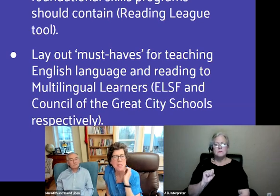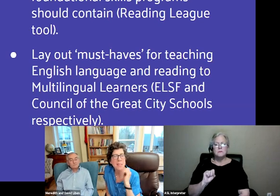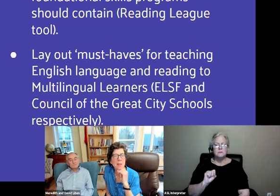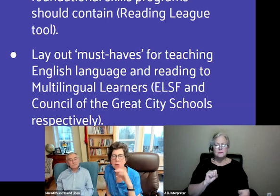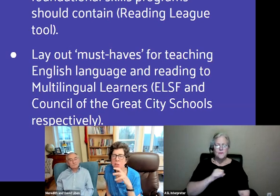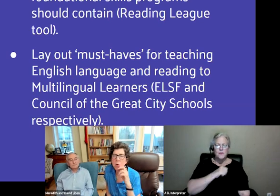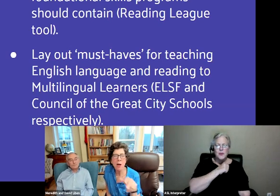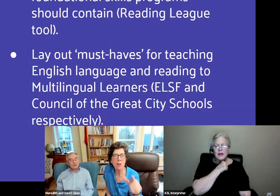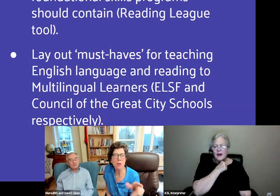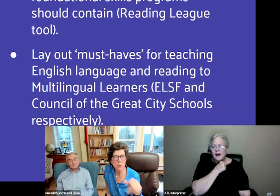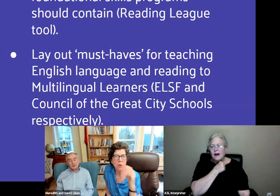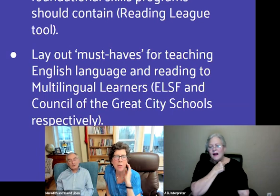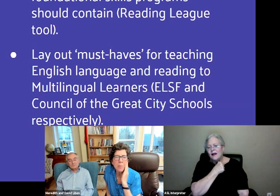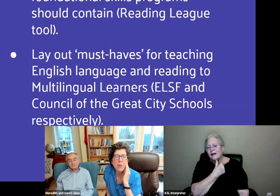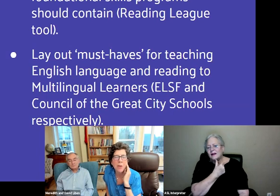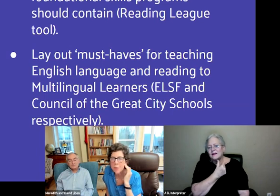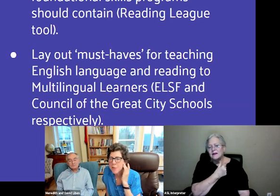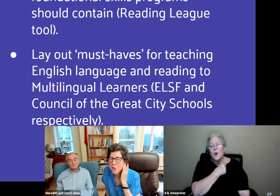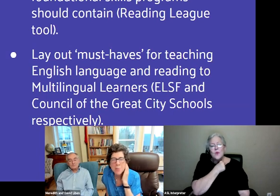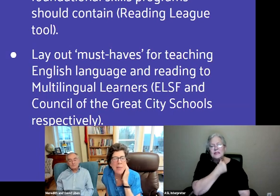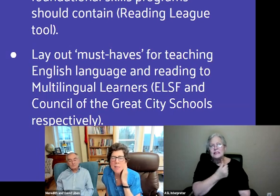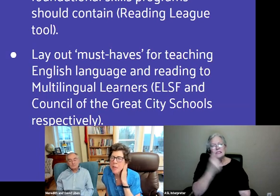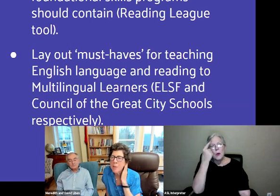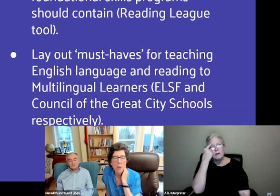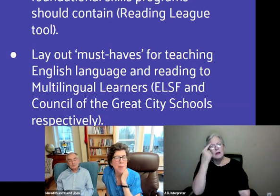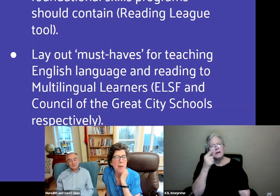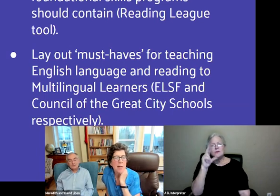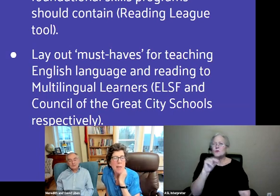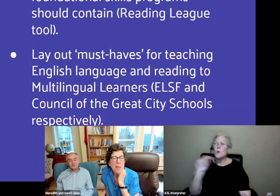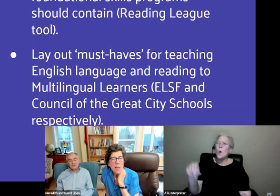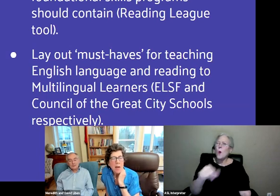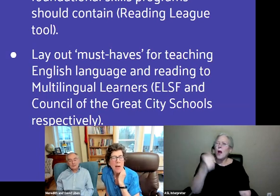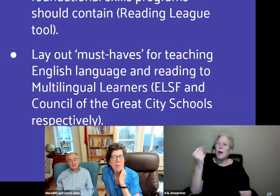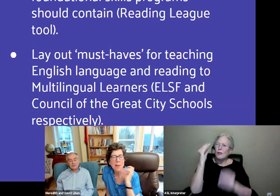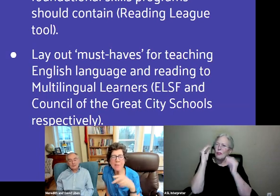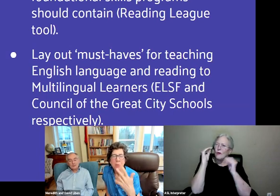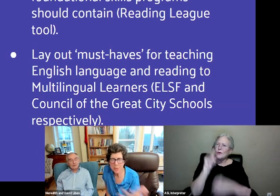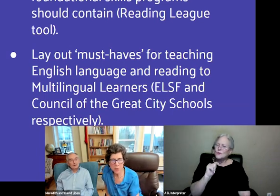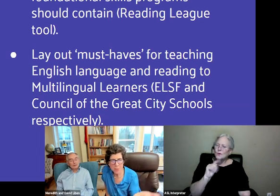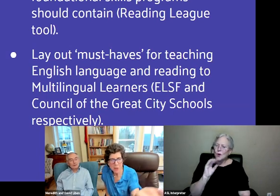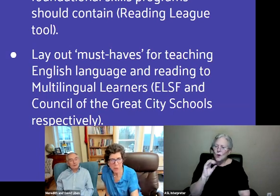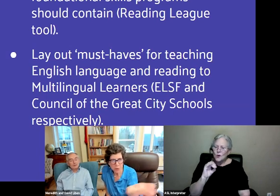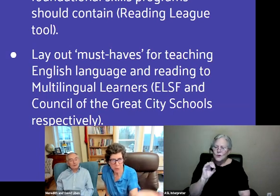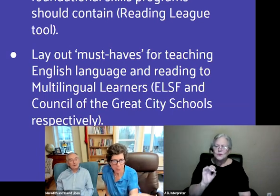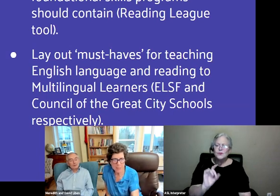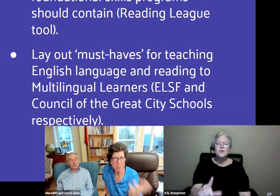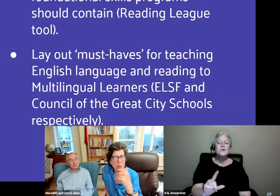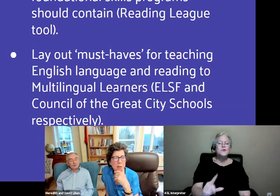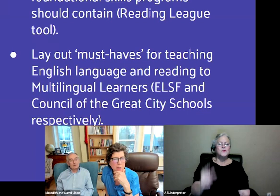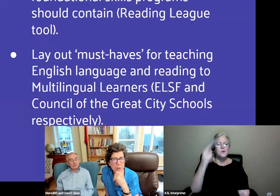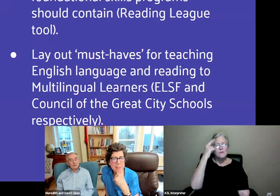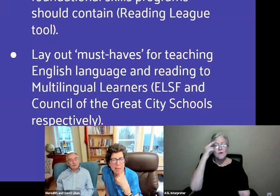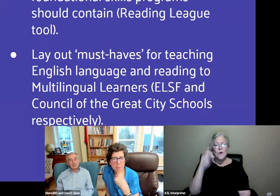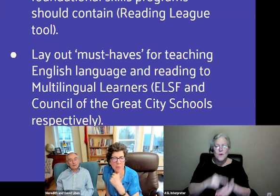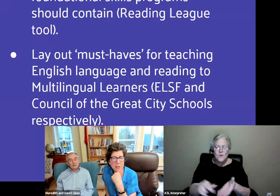any of those. We just think that there's no other tool that builds on the research base that we keep harping on, and that's the research base for doing what's in